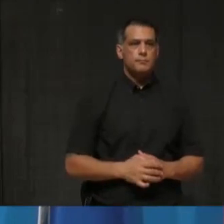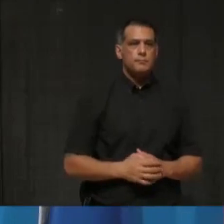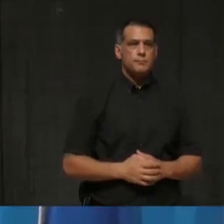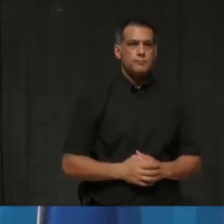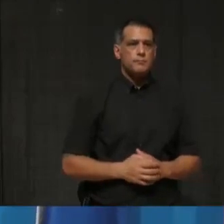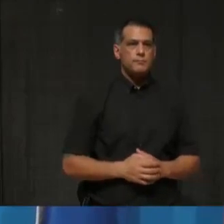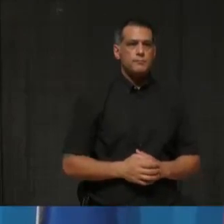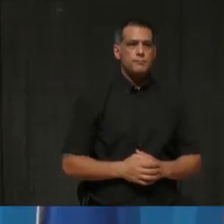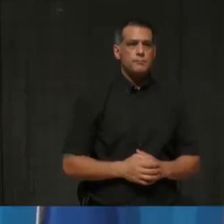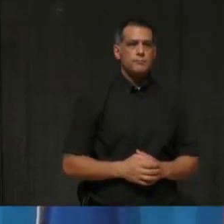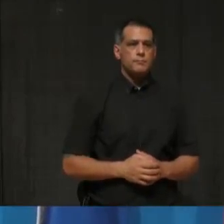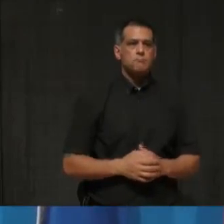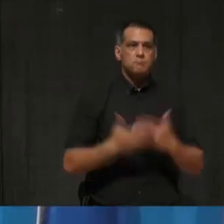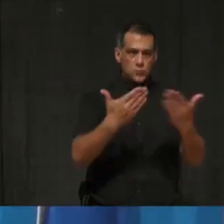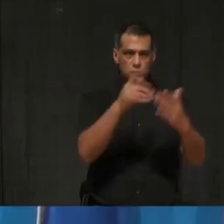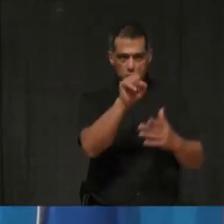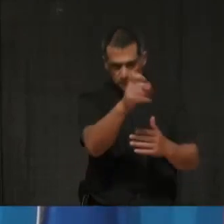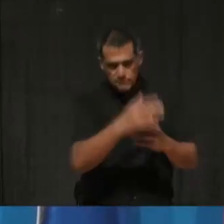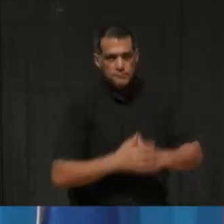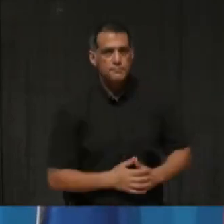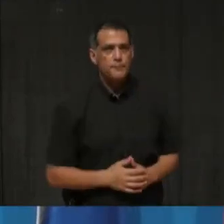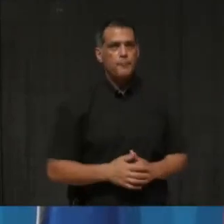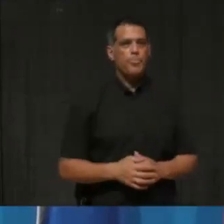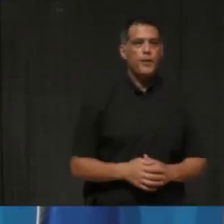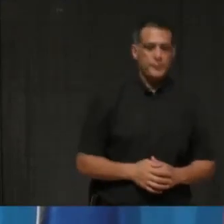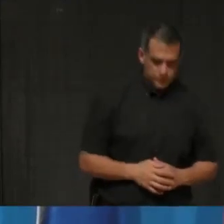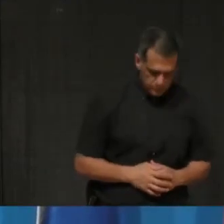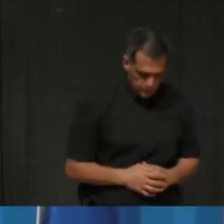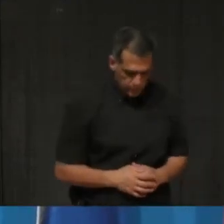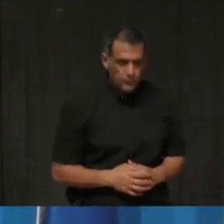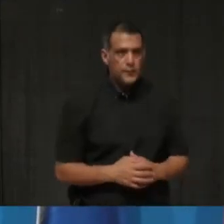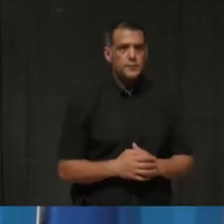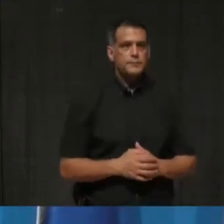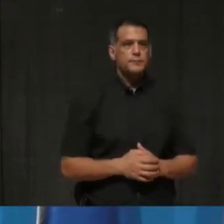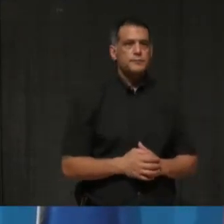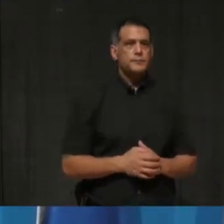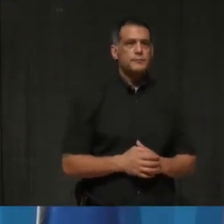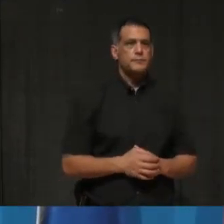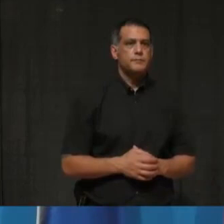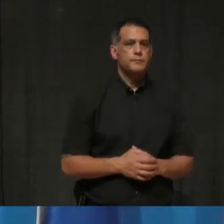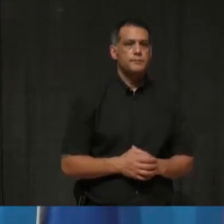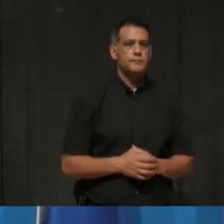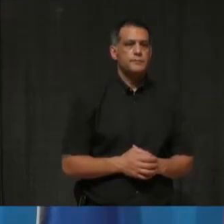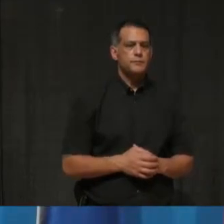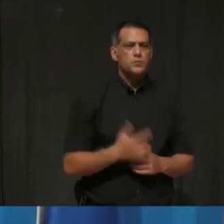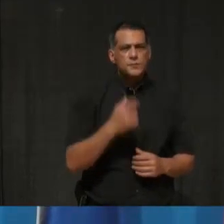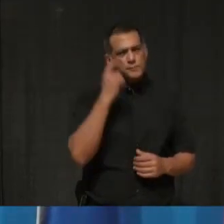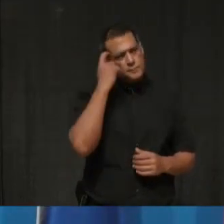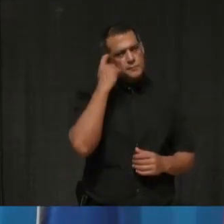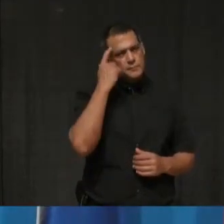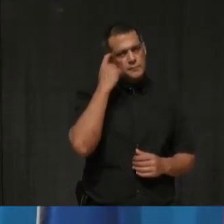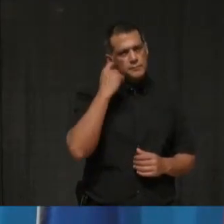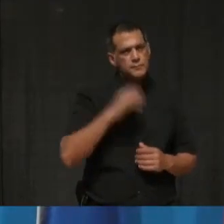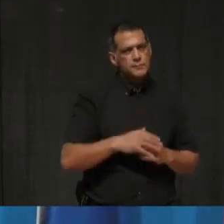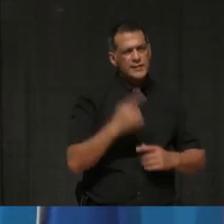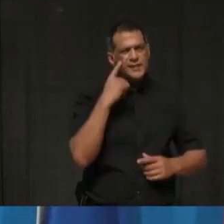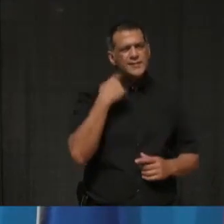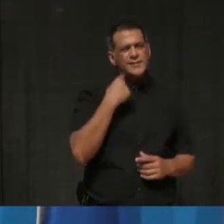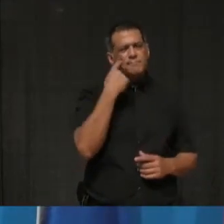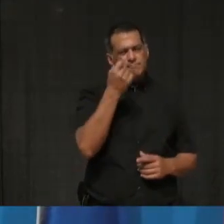Thank you, Steve. Go ahead with your question. Hi, Dr. Lowe. Uh, just, I just wanted to get your kind of take on this as well. mean,